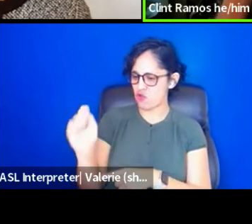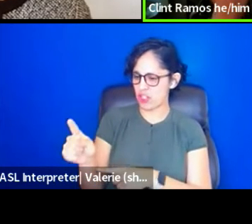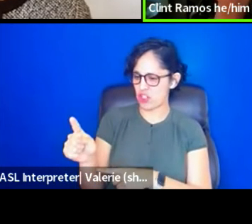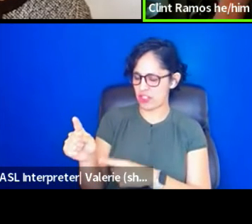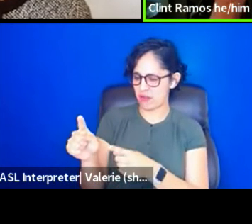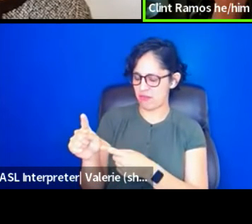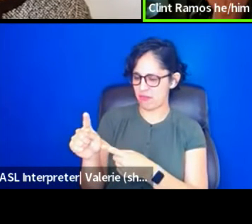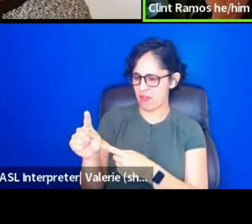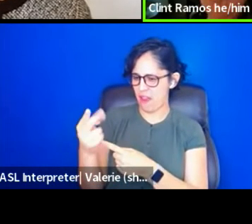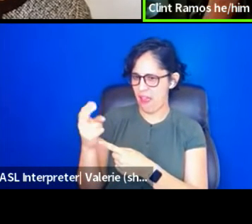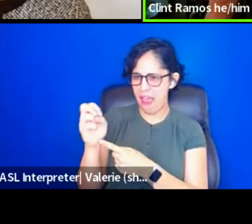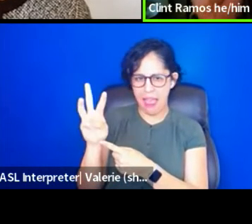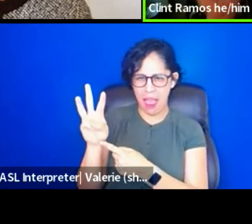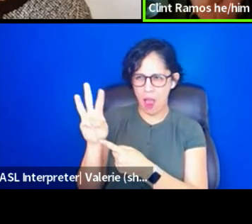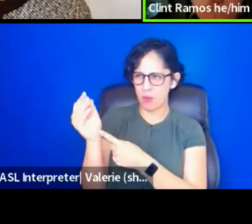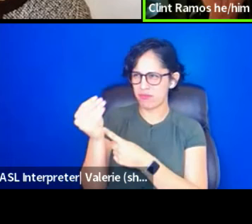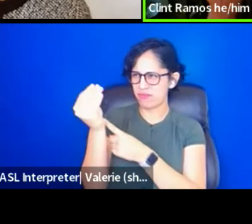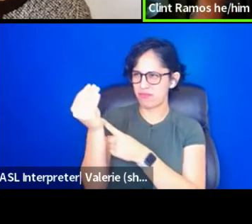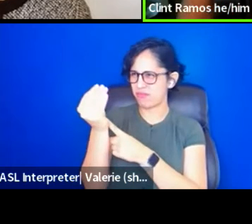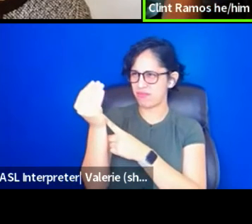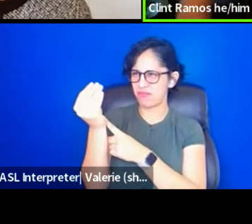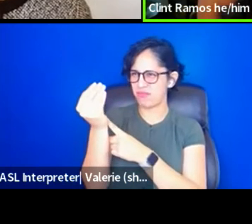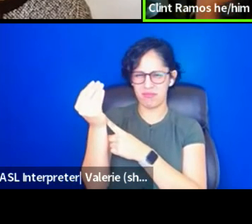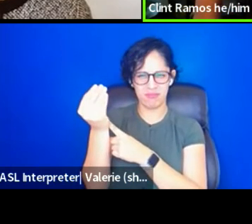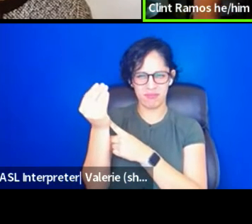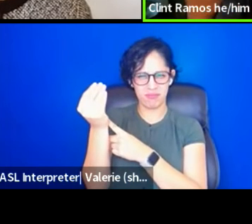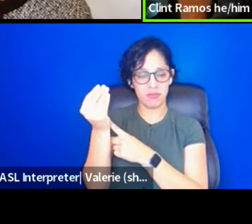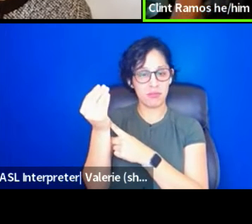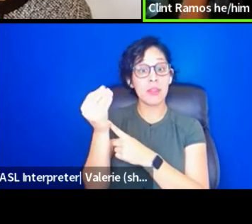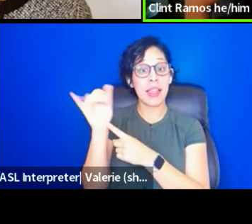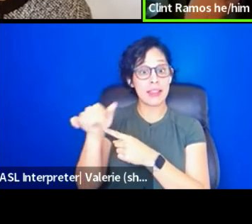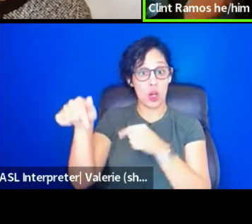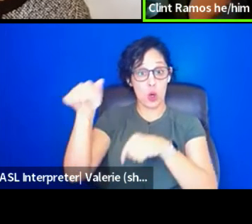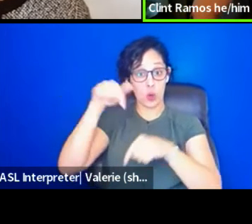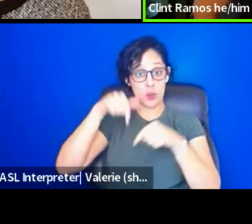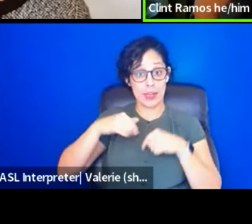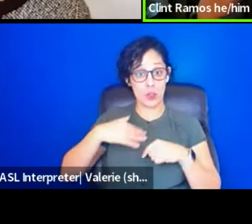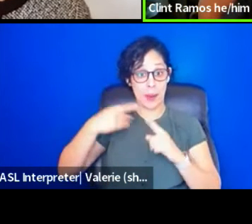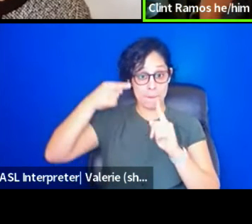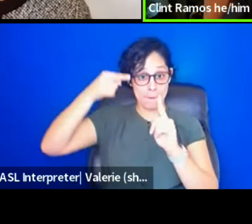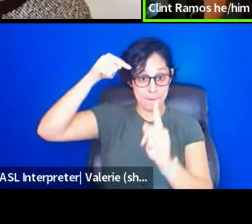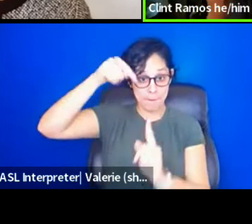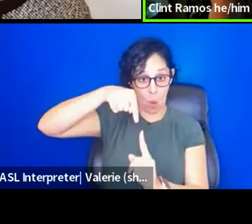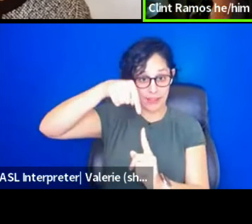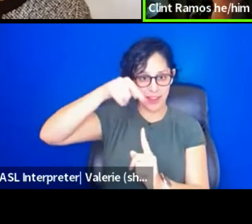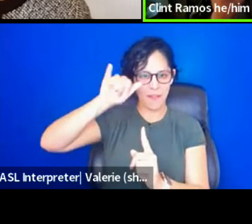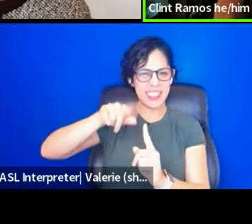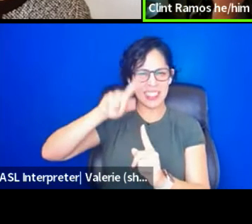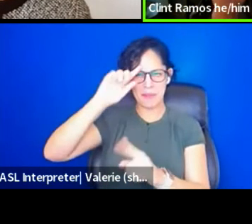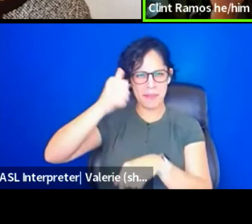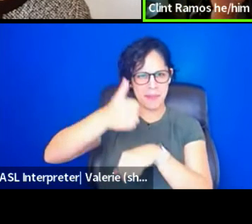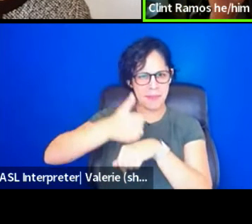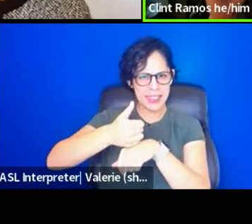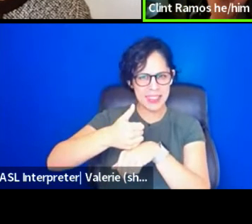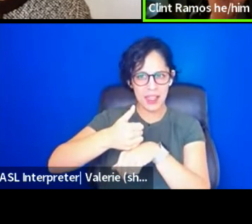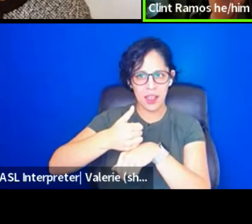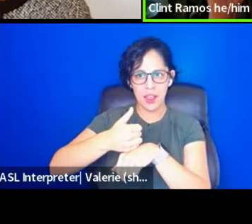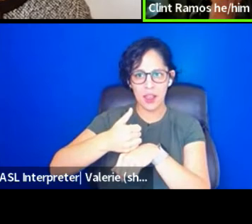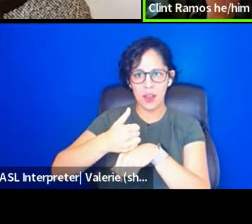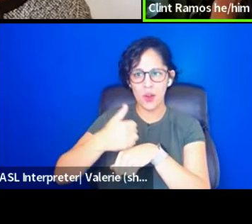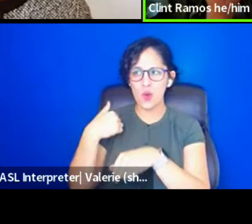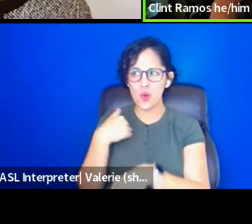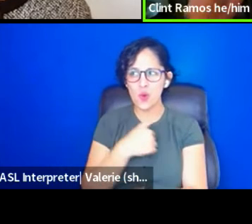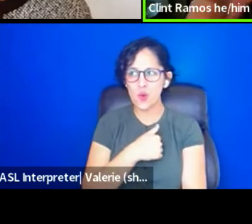but how, how, how, and I don't, and this goes back to my, my point about this mindset, right? Like we've not actually,